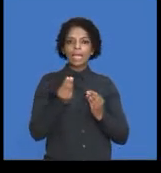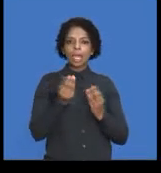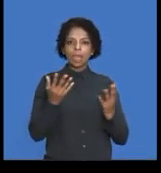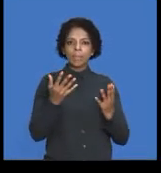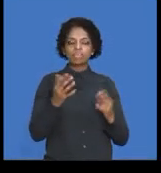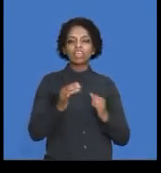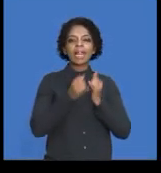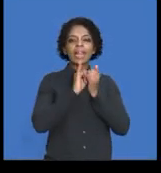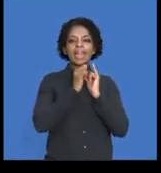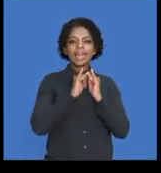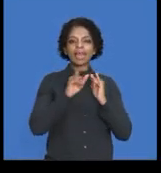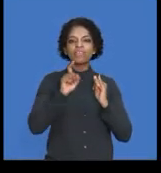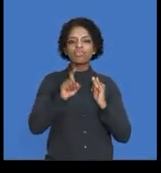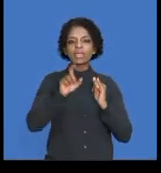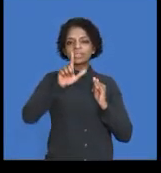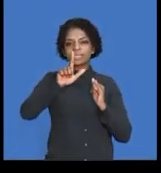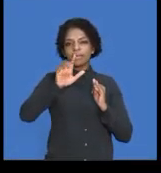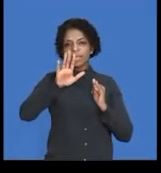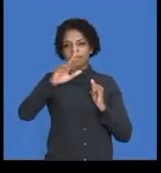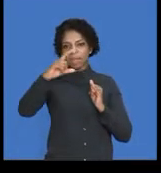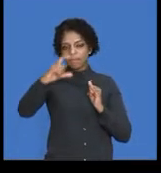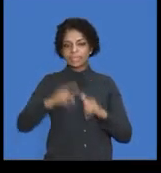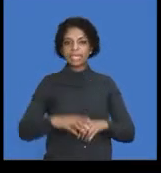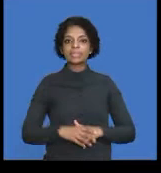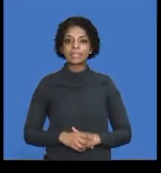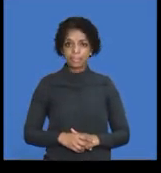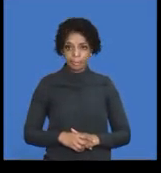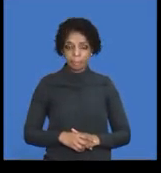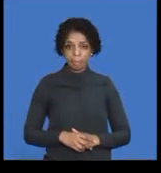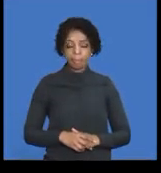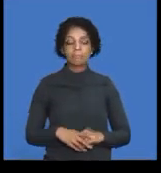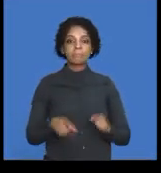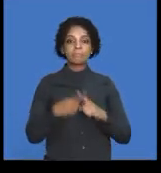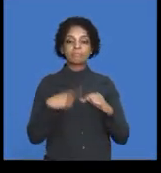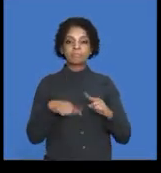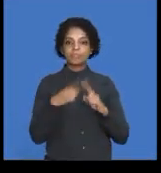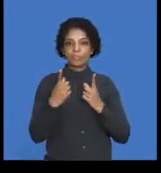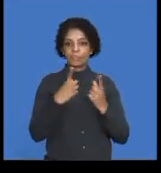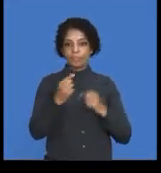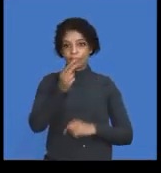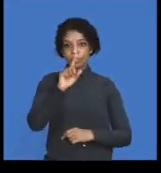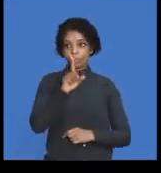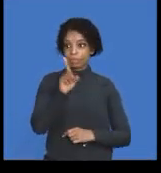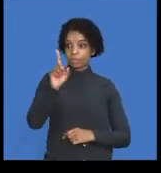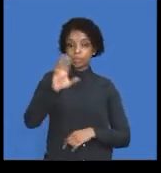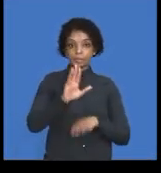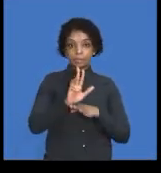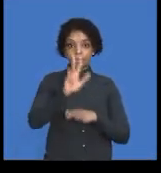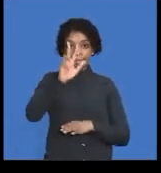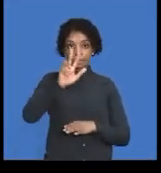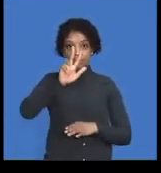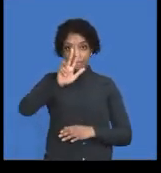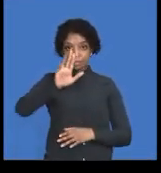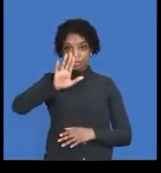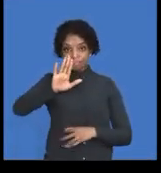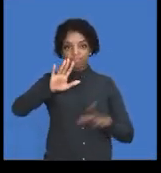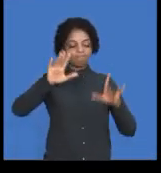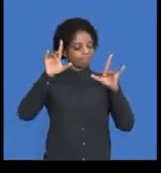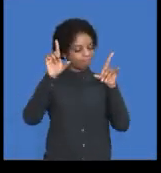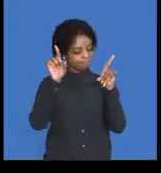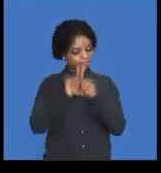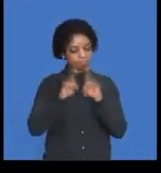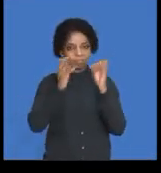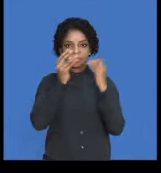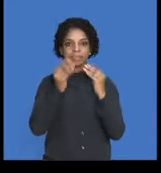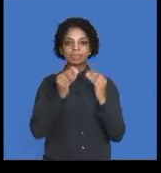11 RAND and 75 cents. Therefore, what do we do? There goes, 18.85 selling price per